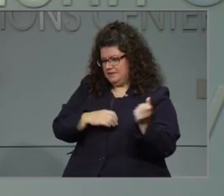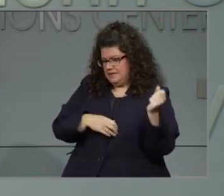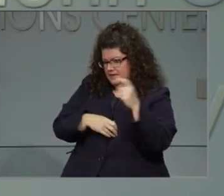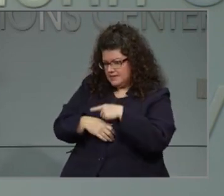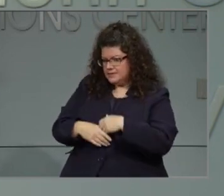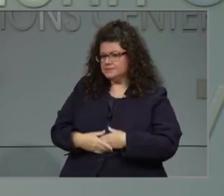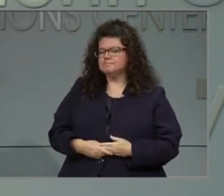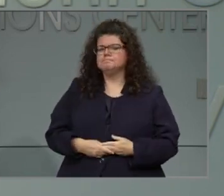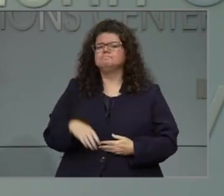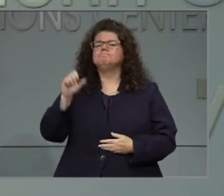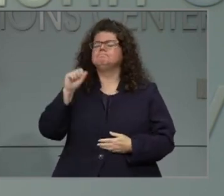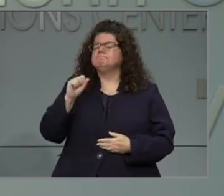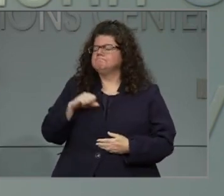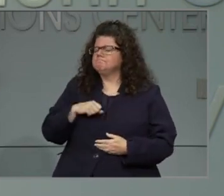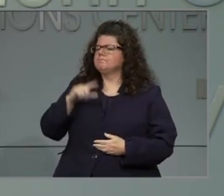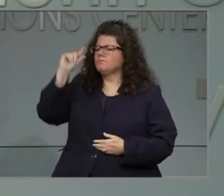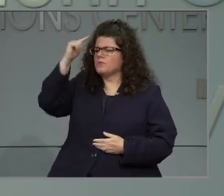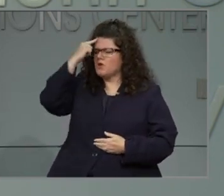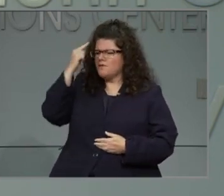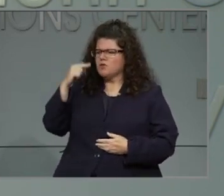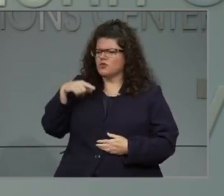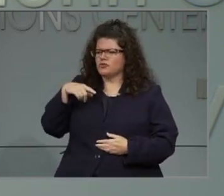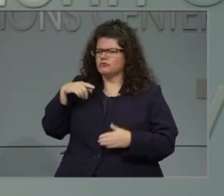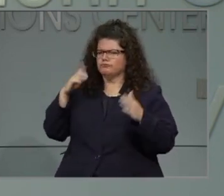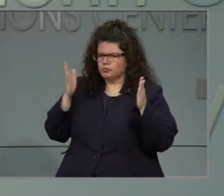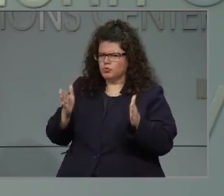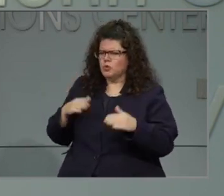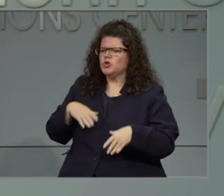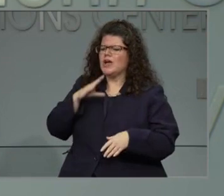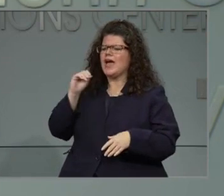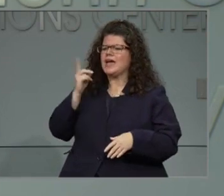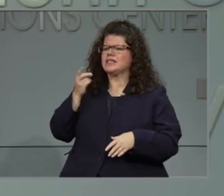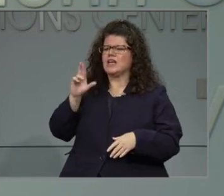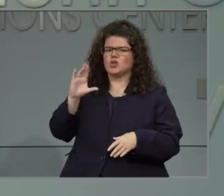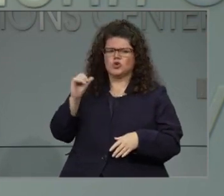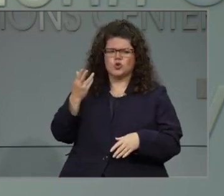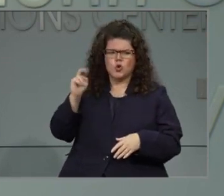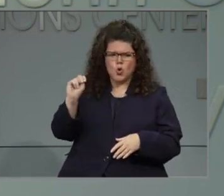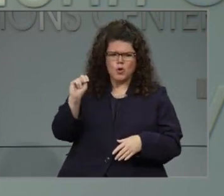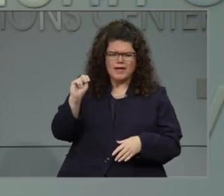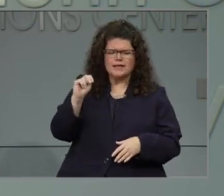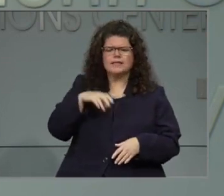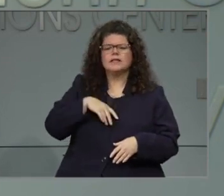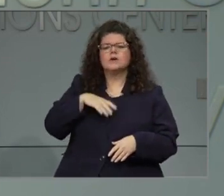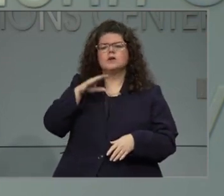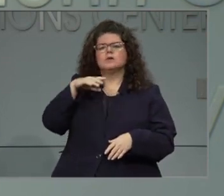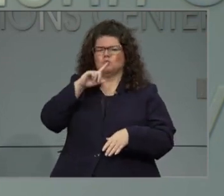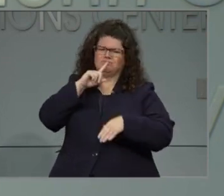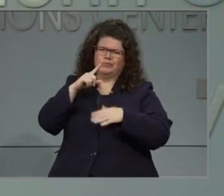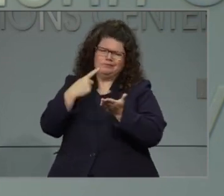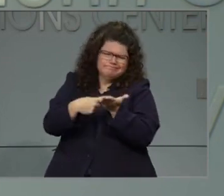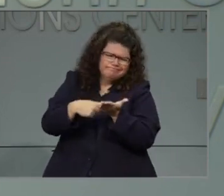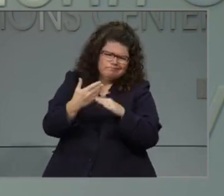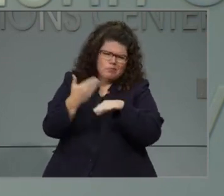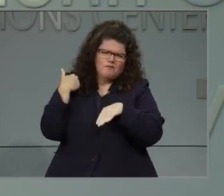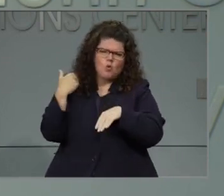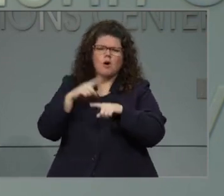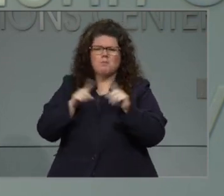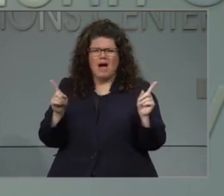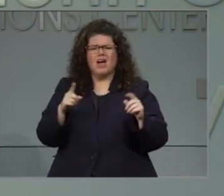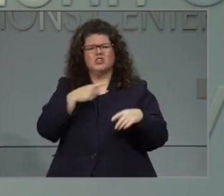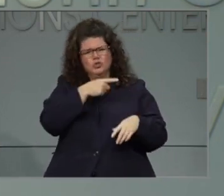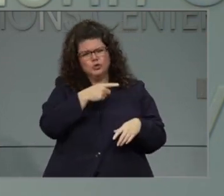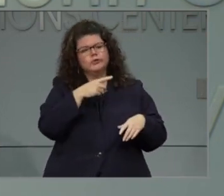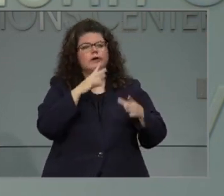To Governor Cooper and Shana Tavad, Dr. Cohen, my question as well, we've talked about this before, but if you talk about the data, you